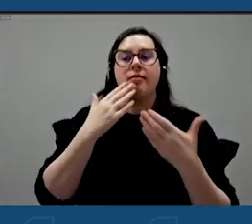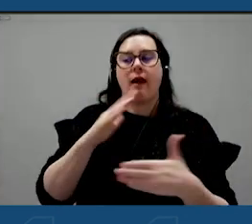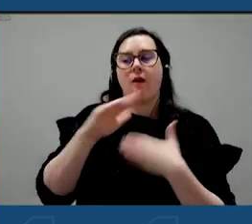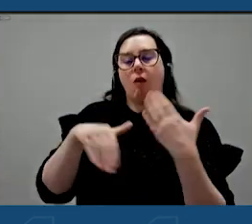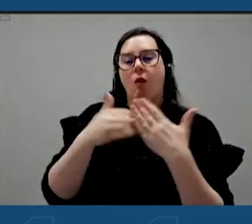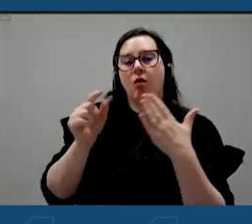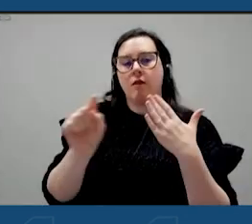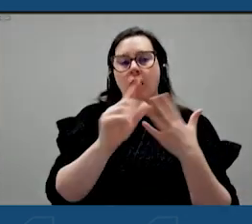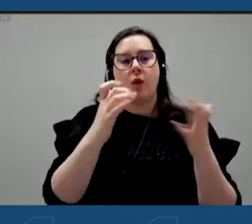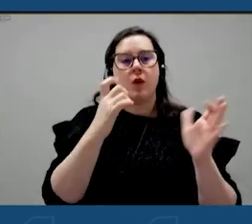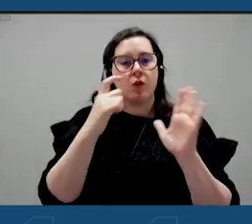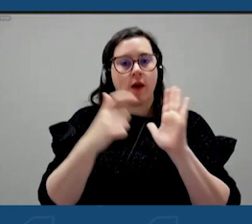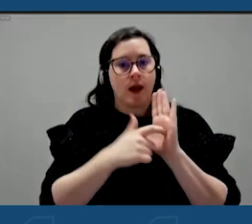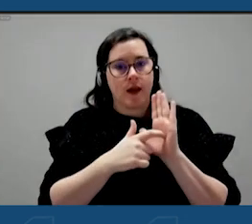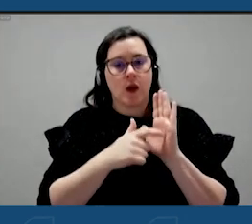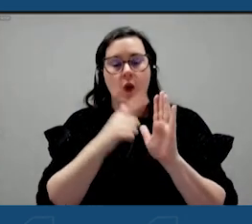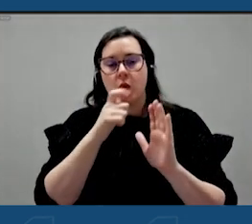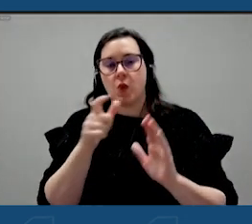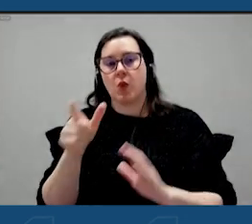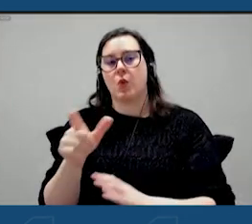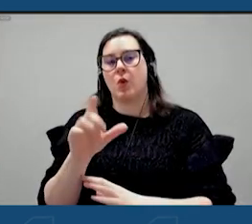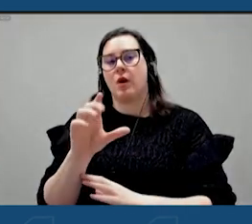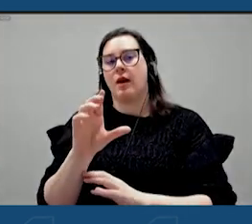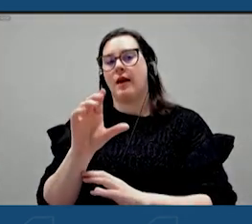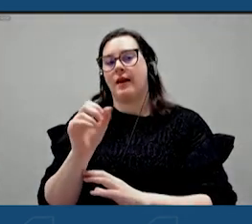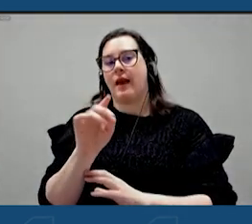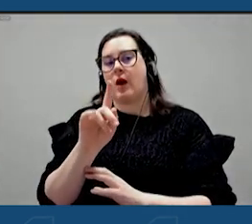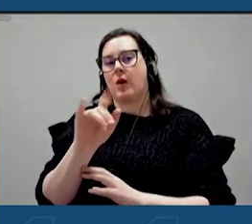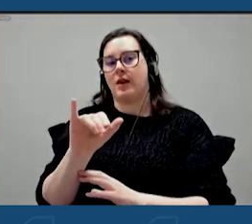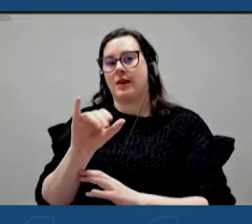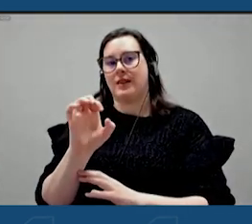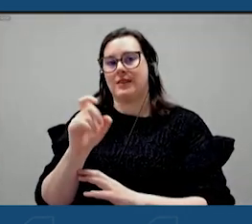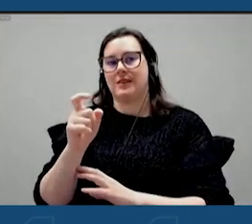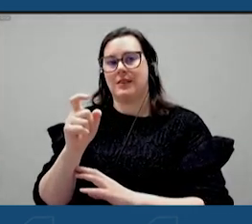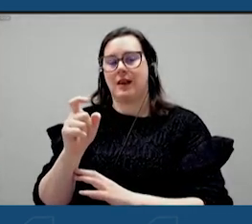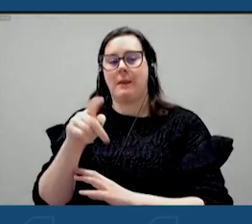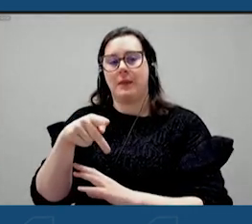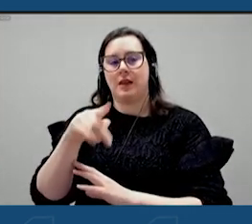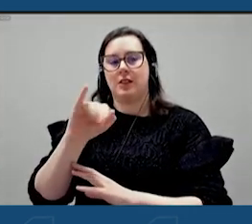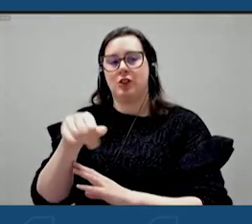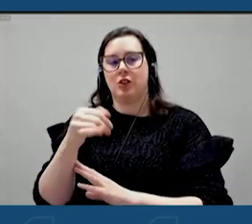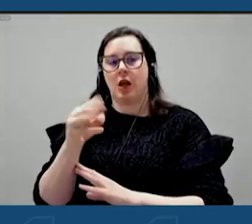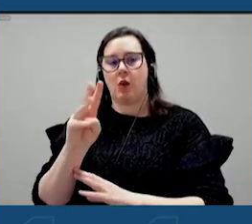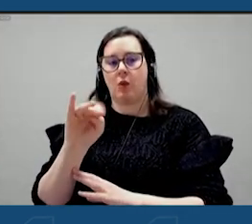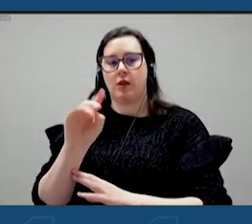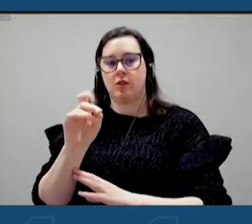recognize we're joined by county executive PJ Wendell here as well. We've, uh, went to a lot together.